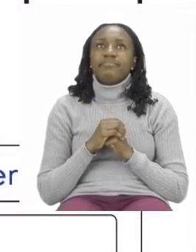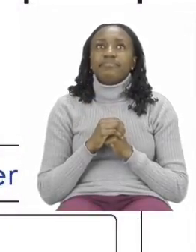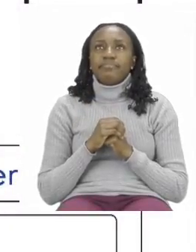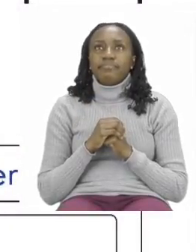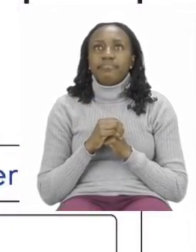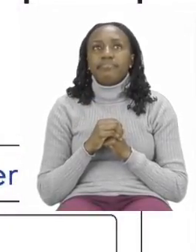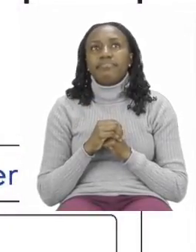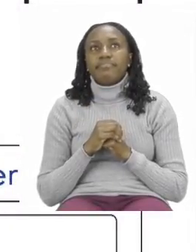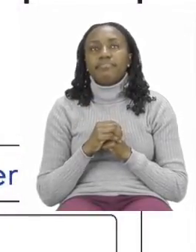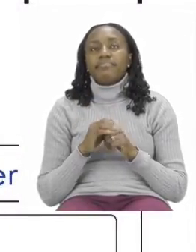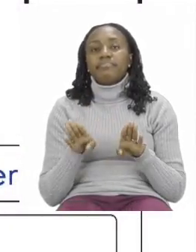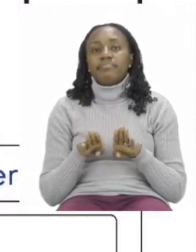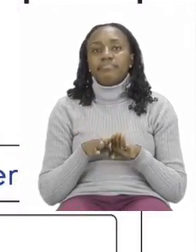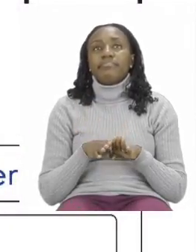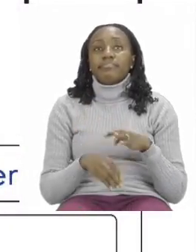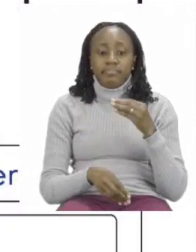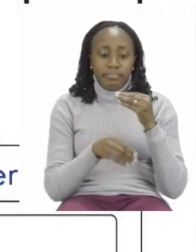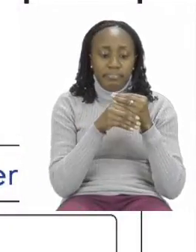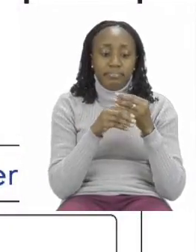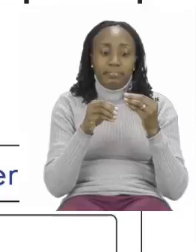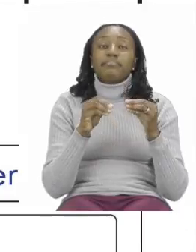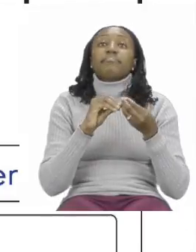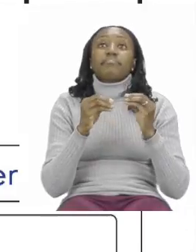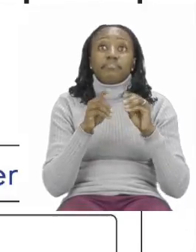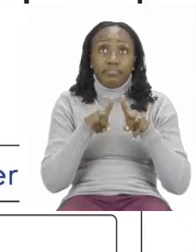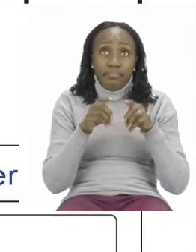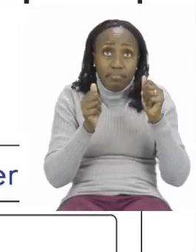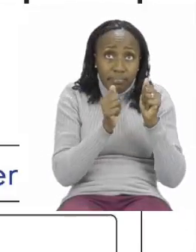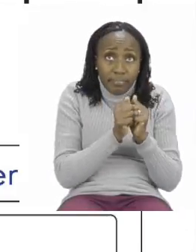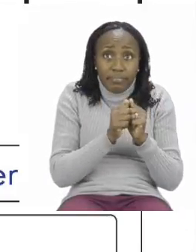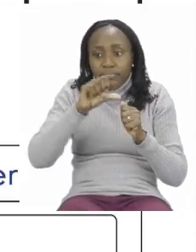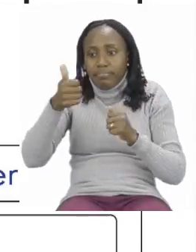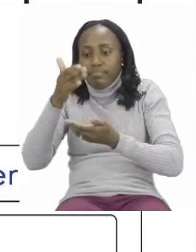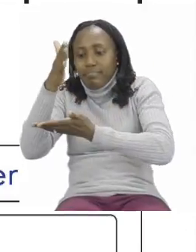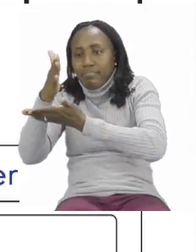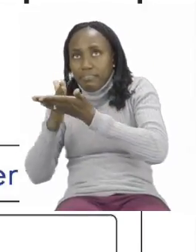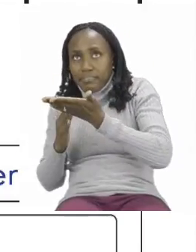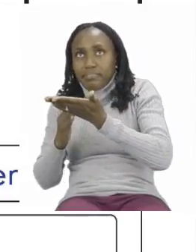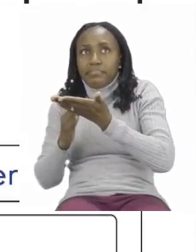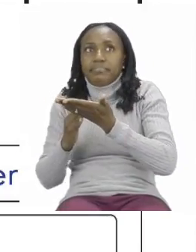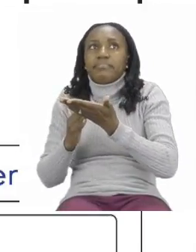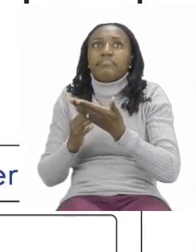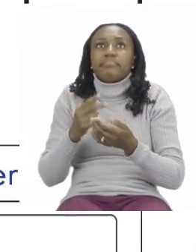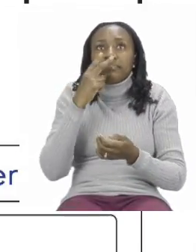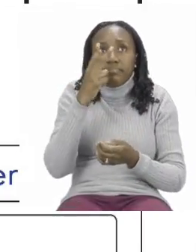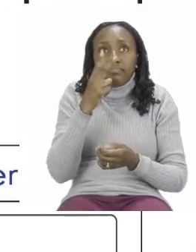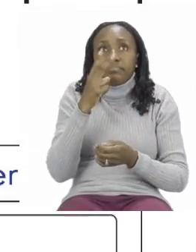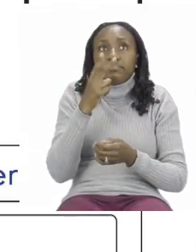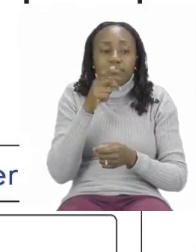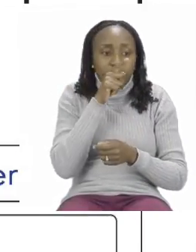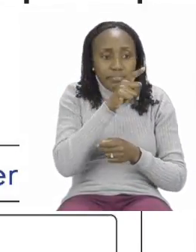doing some doubling and halving. On one side we can see that we have to